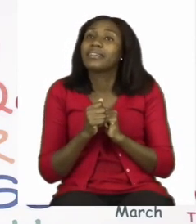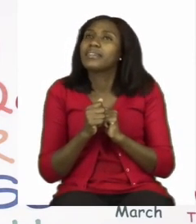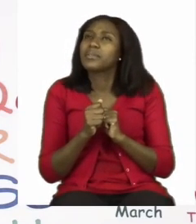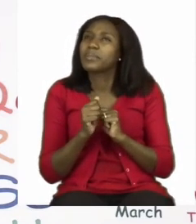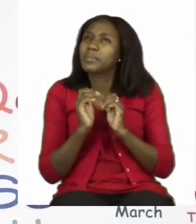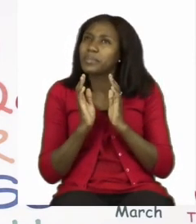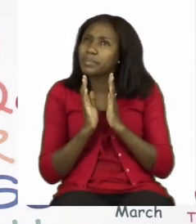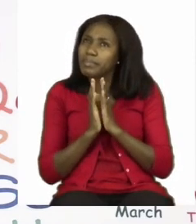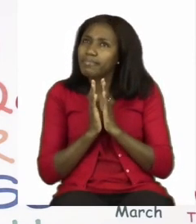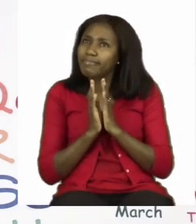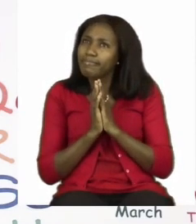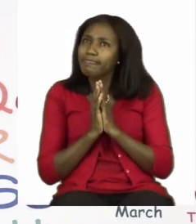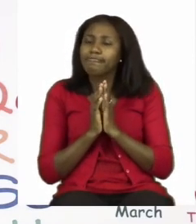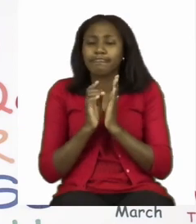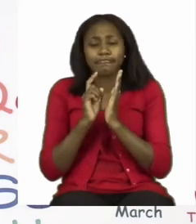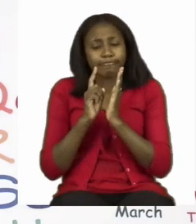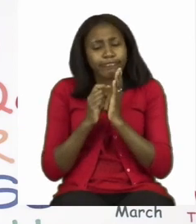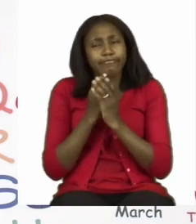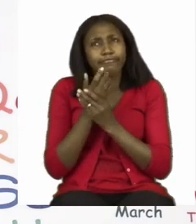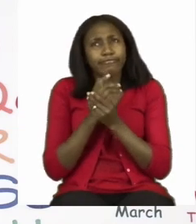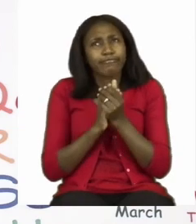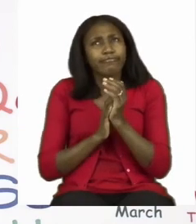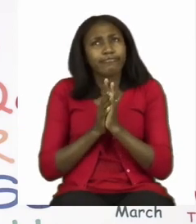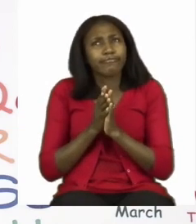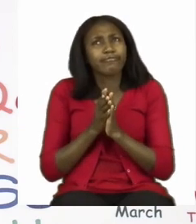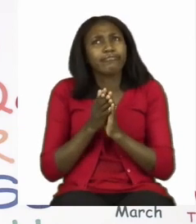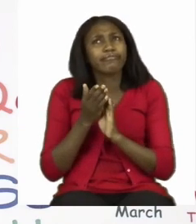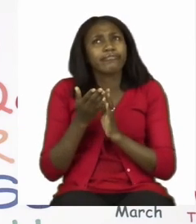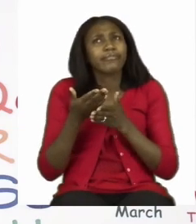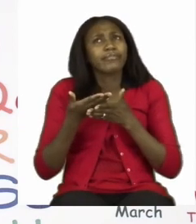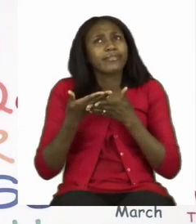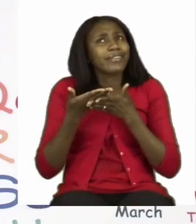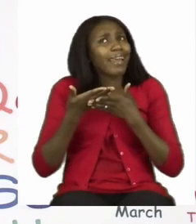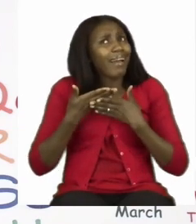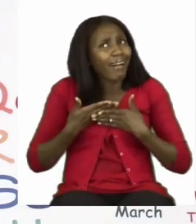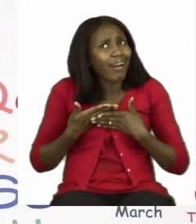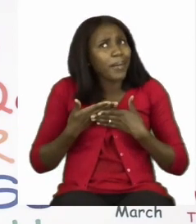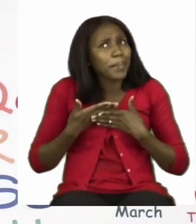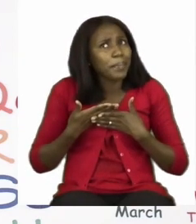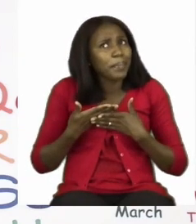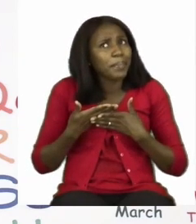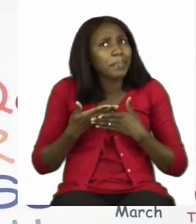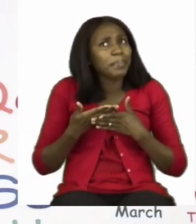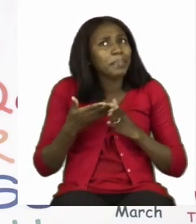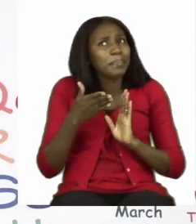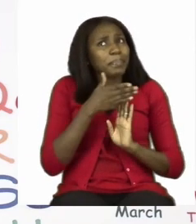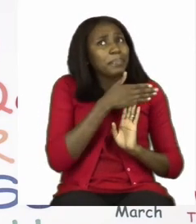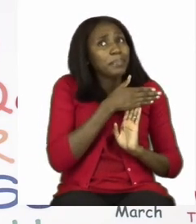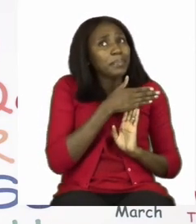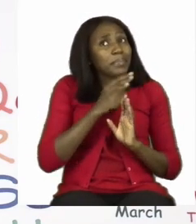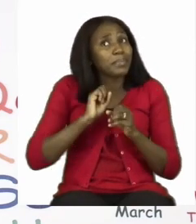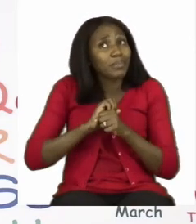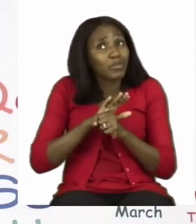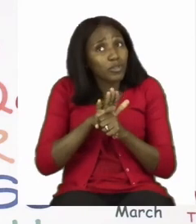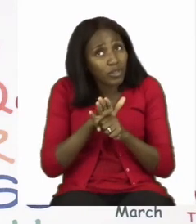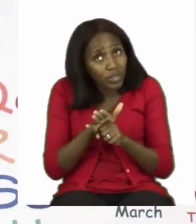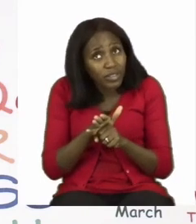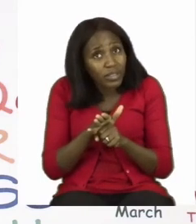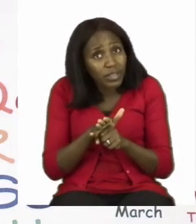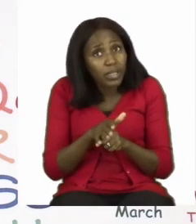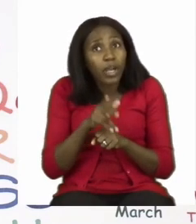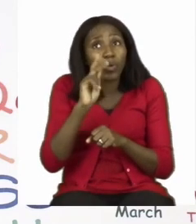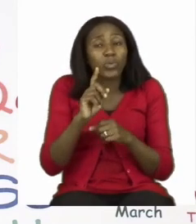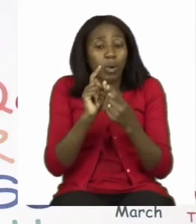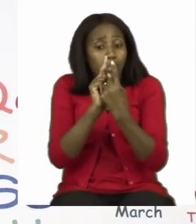can stay safe from any germs or coronavirus. We can also practice good